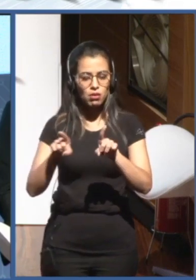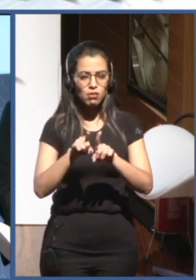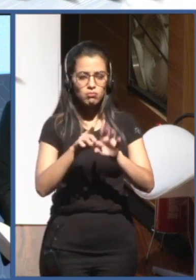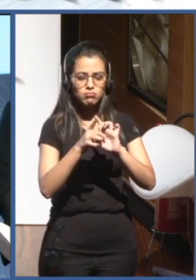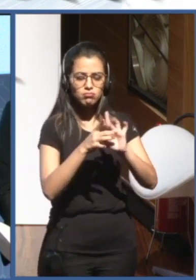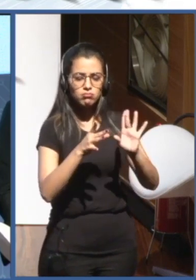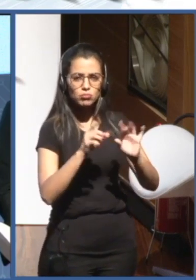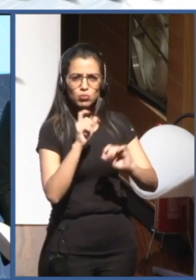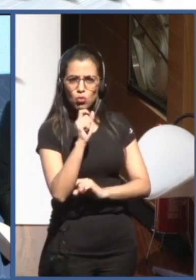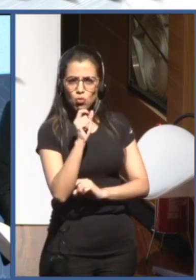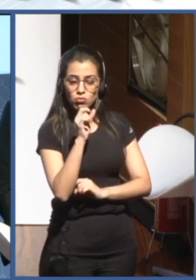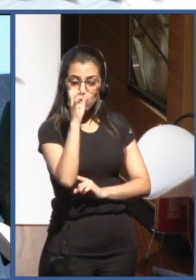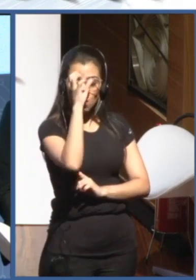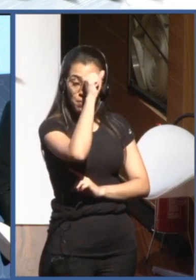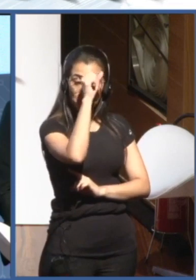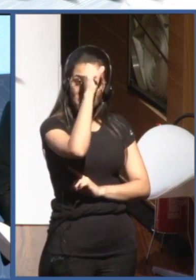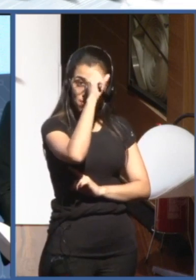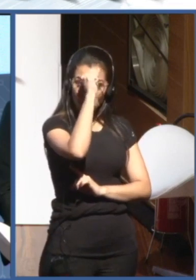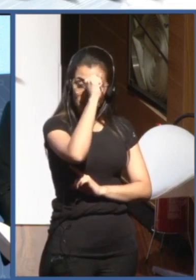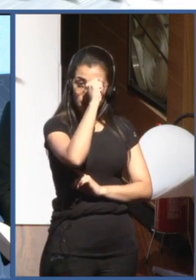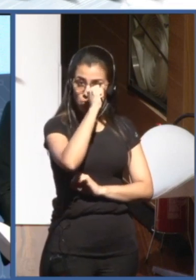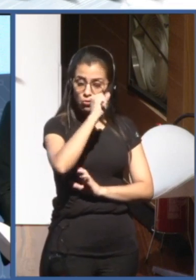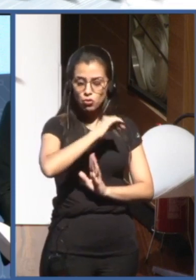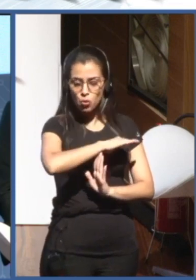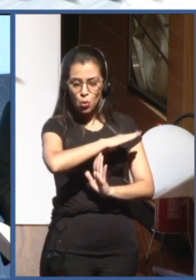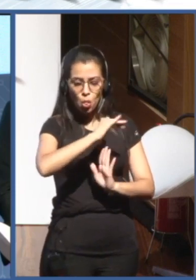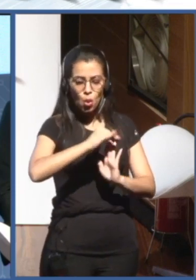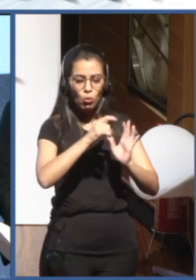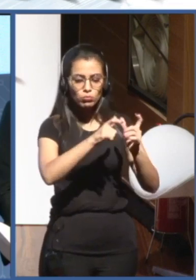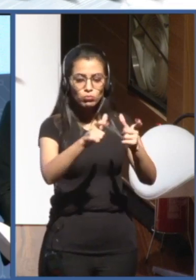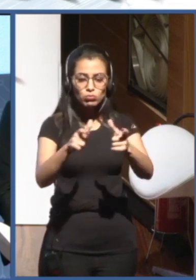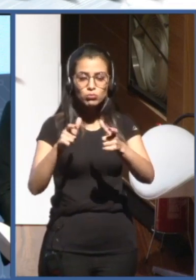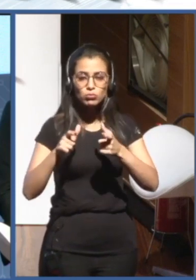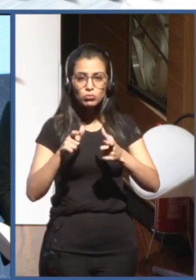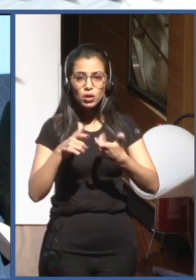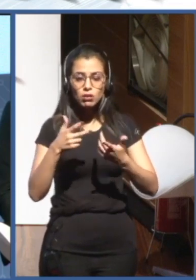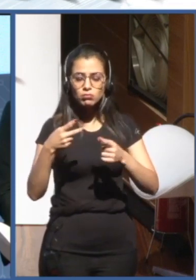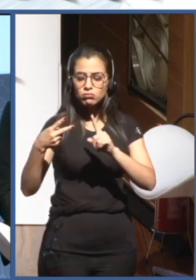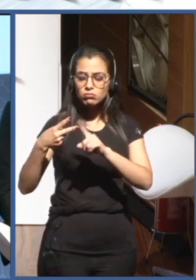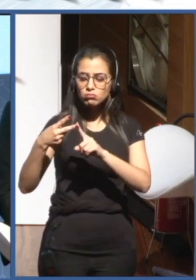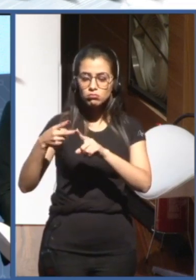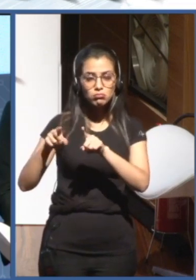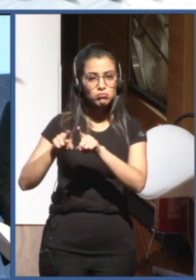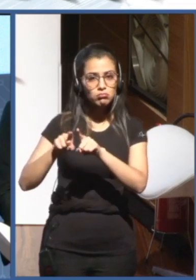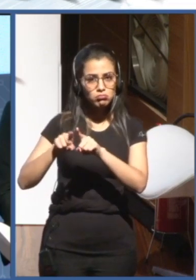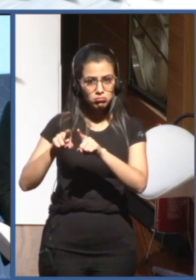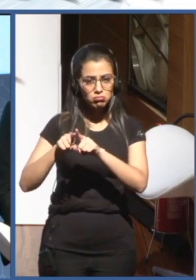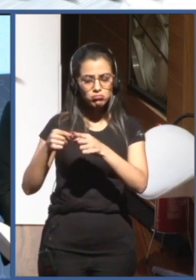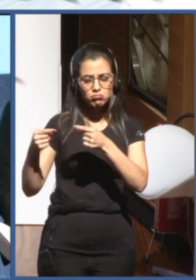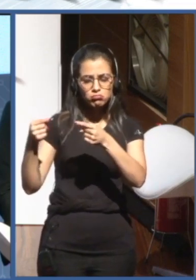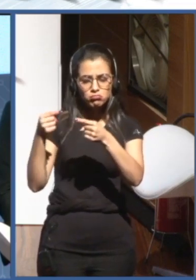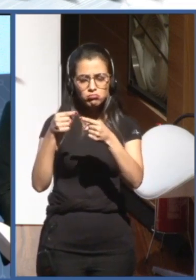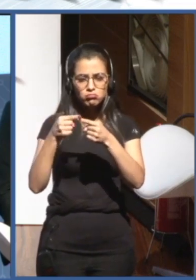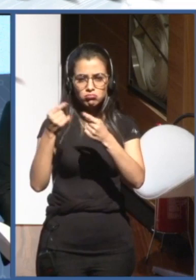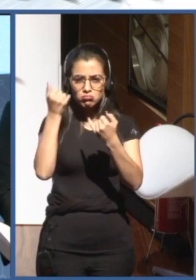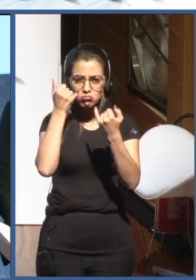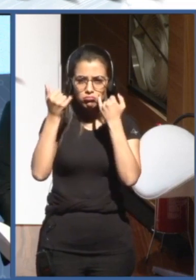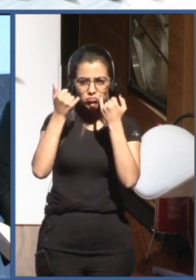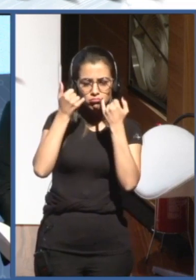across regions. I think a second important point is about the data and trends. We have to have evidence-based policy.